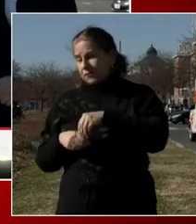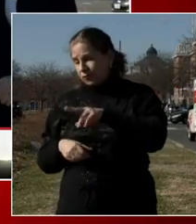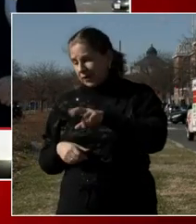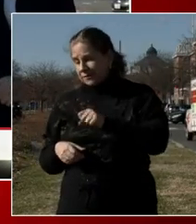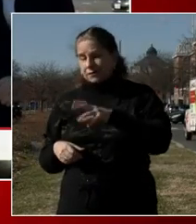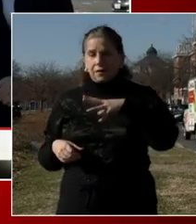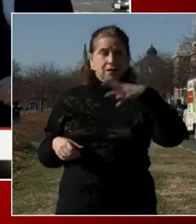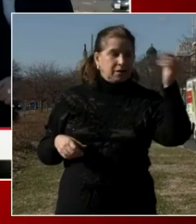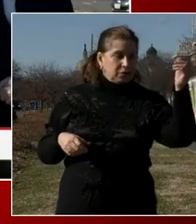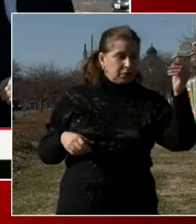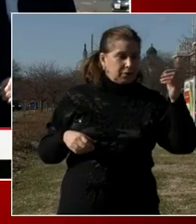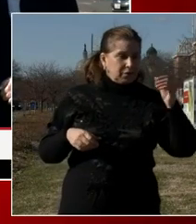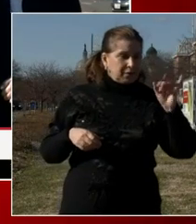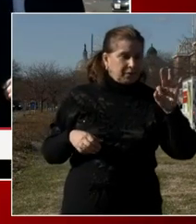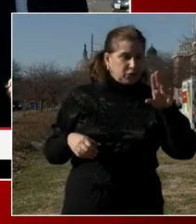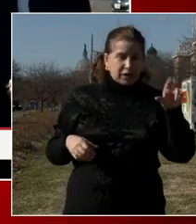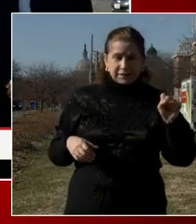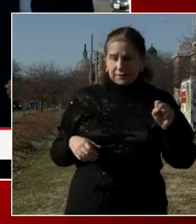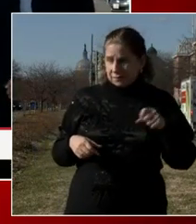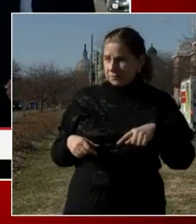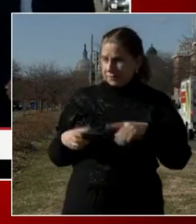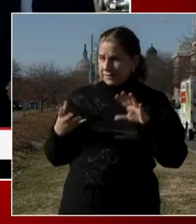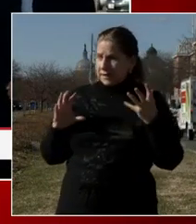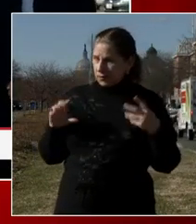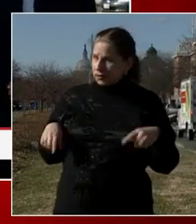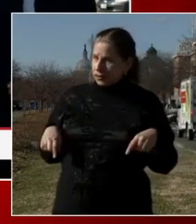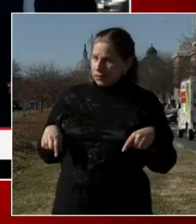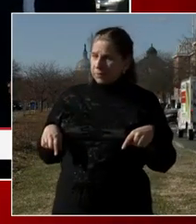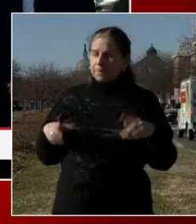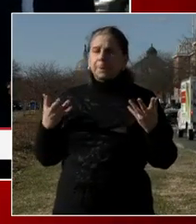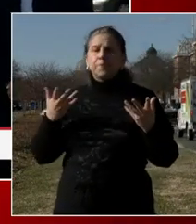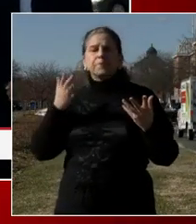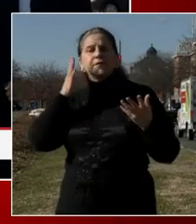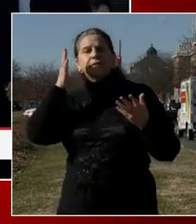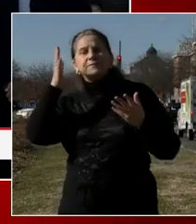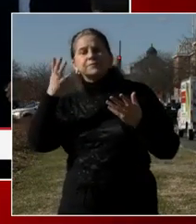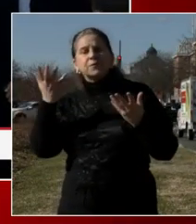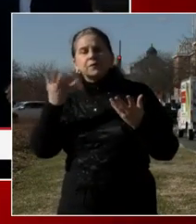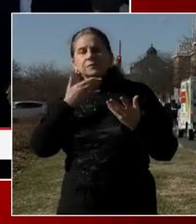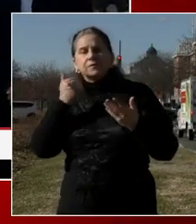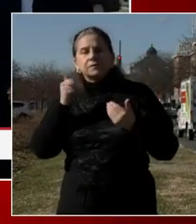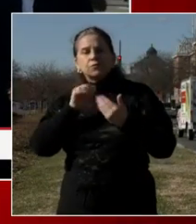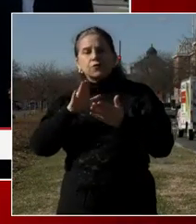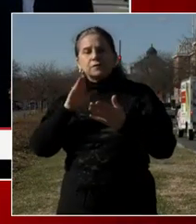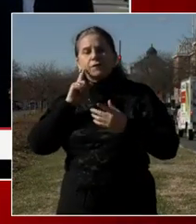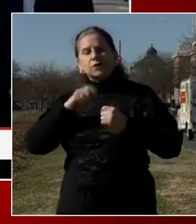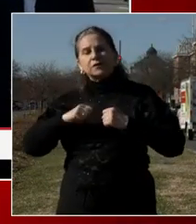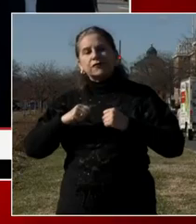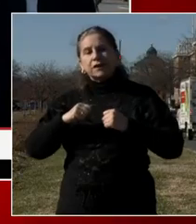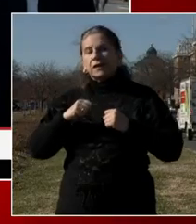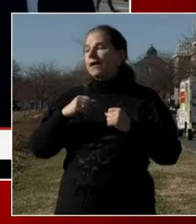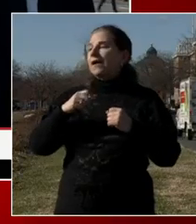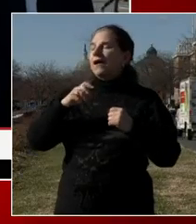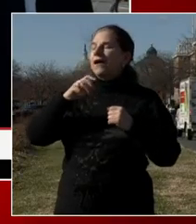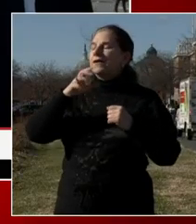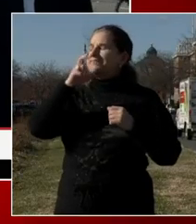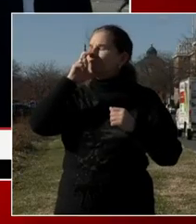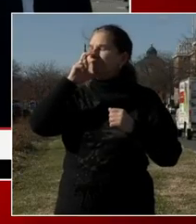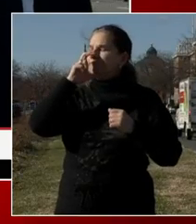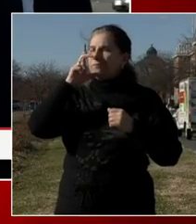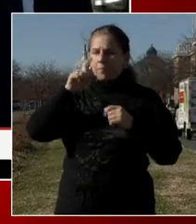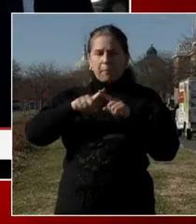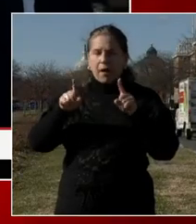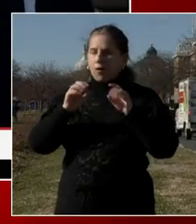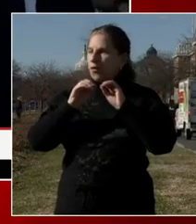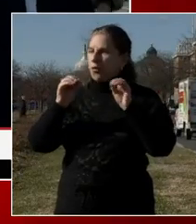what have been the best approaches to hardening without looking like we're hardening, um, our security.